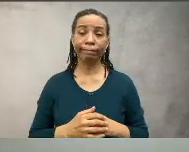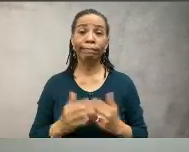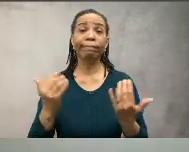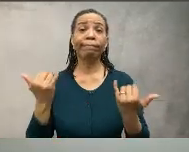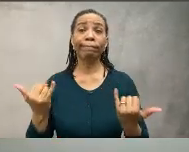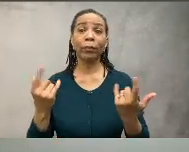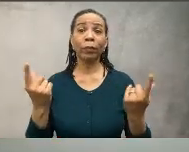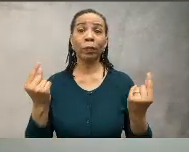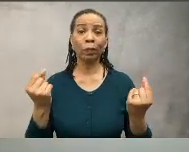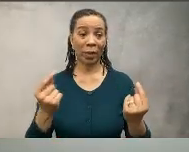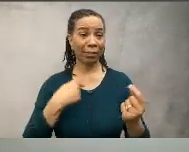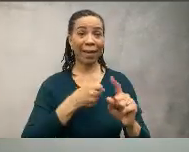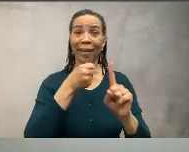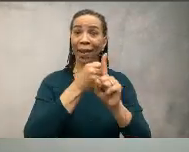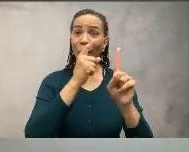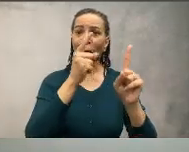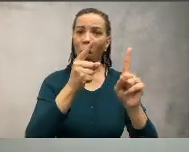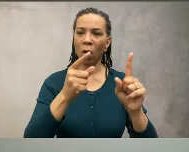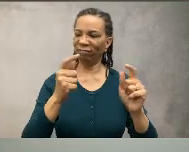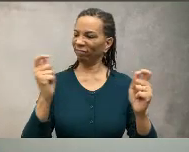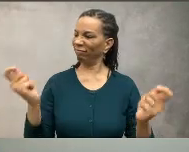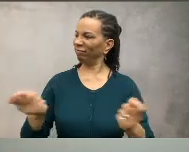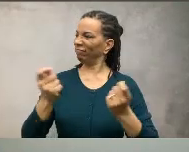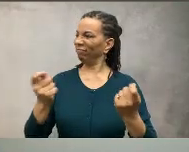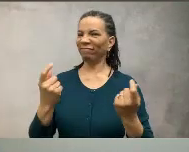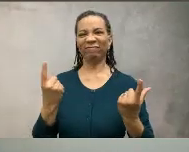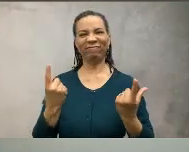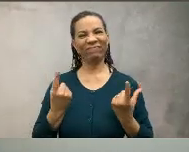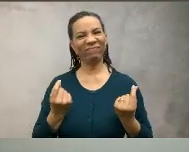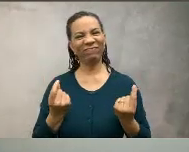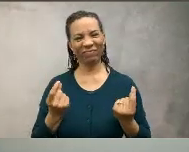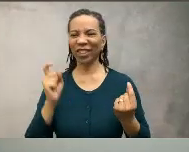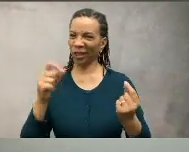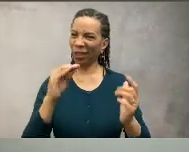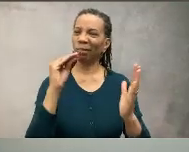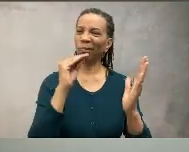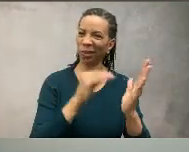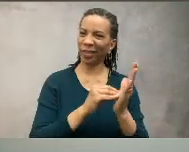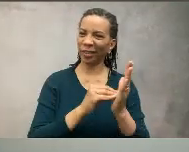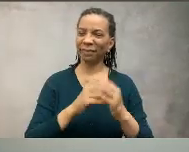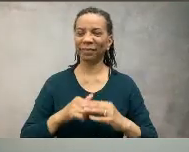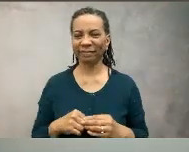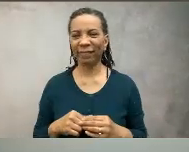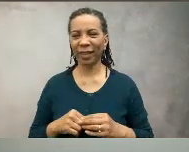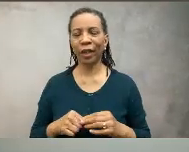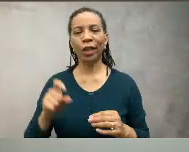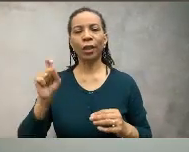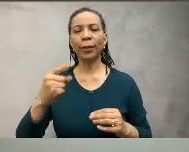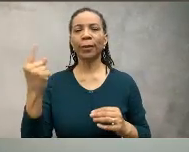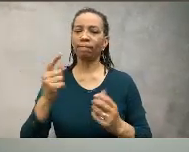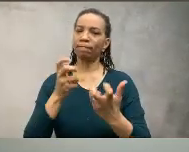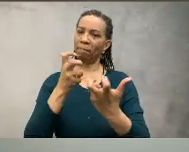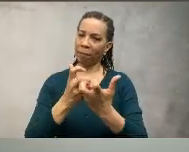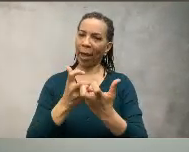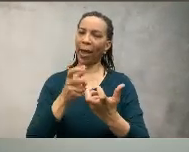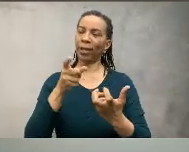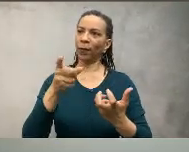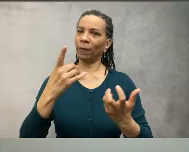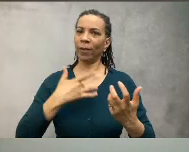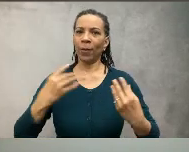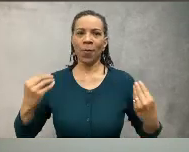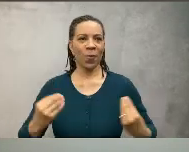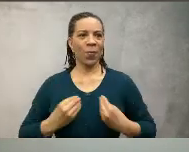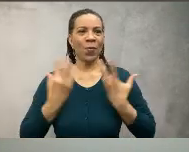three days a week. Lastly, you want to select a reward. You want to determine a reward to give yourself for completing your contract.